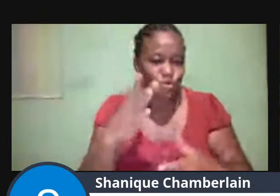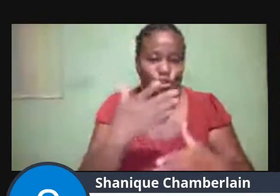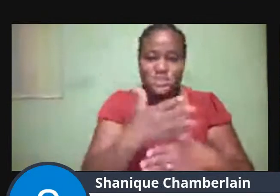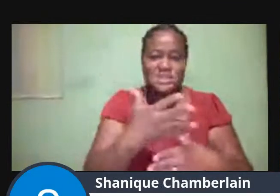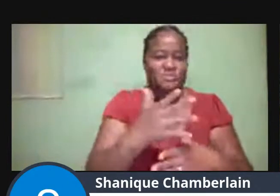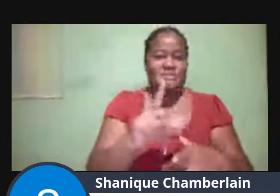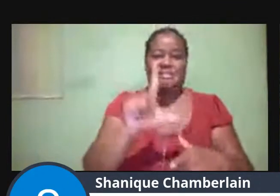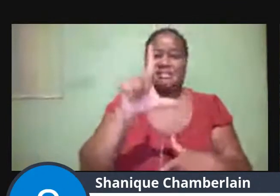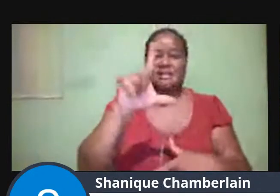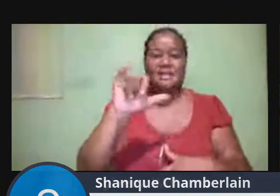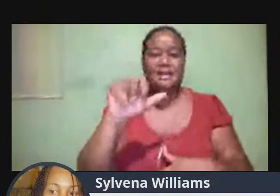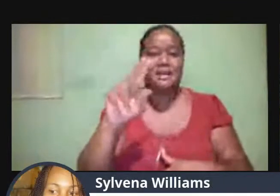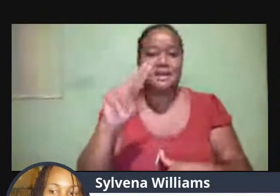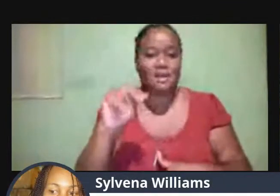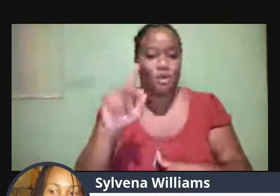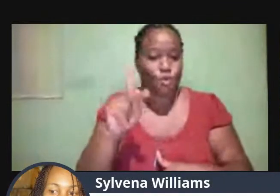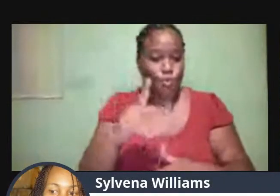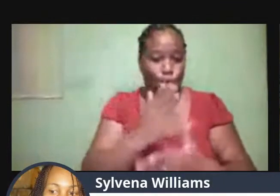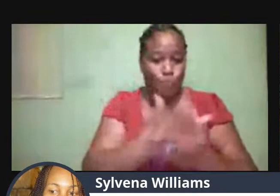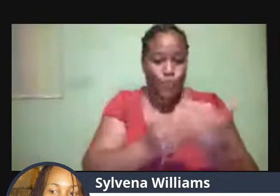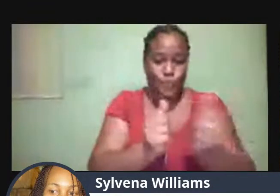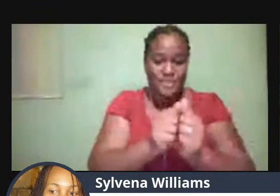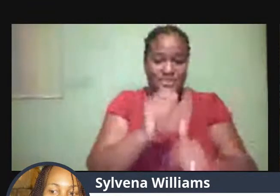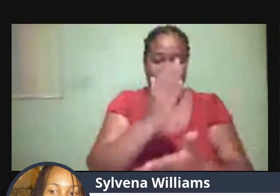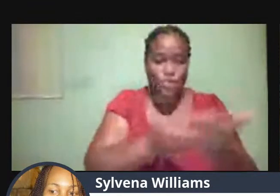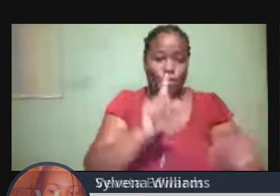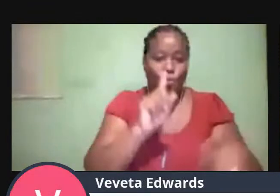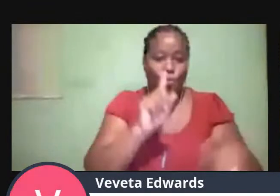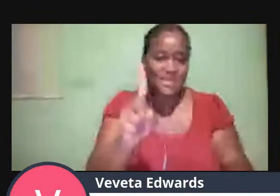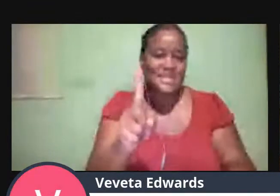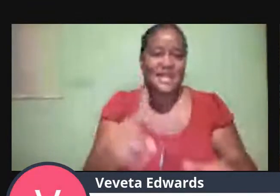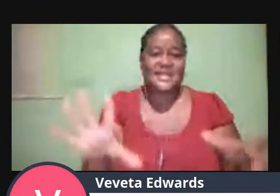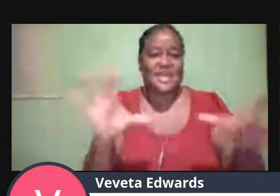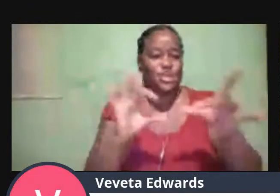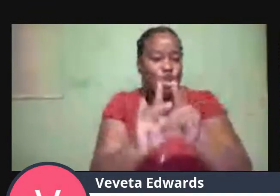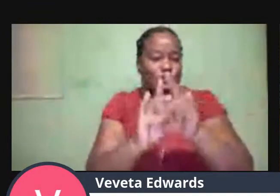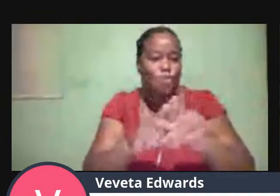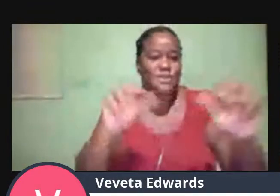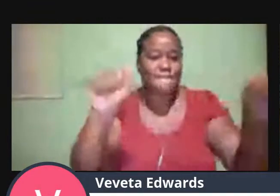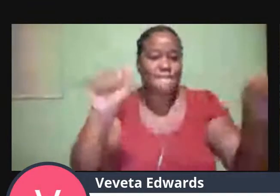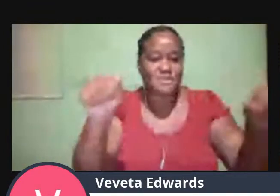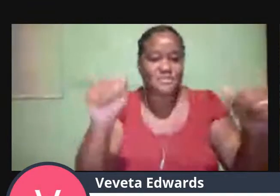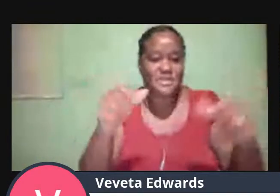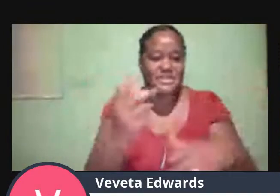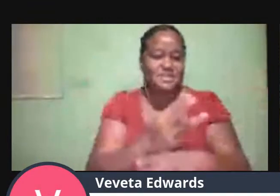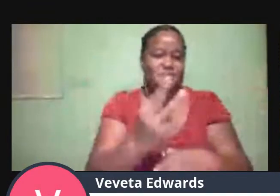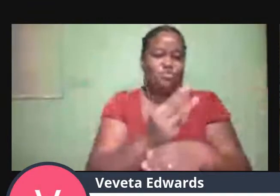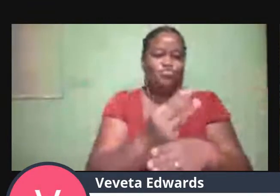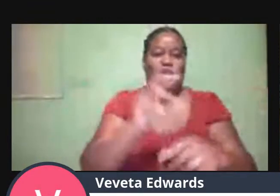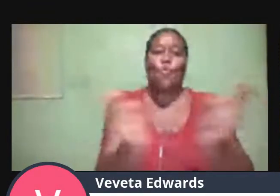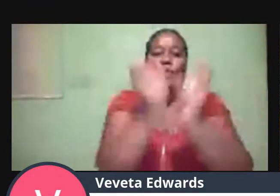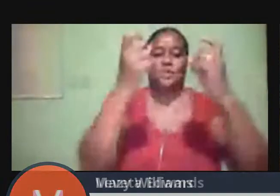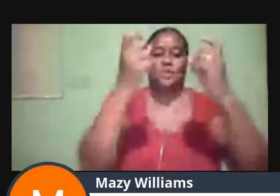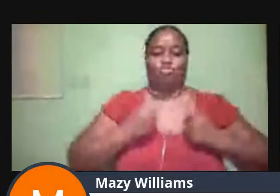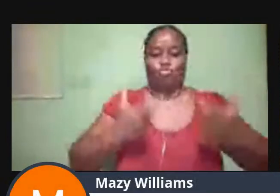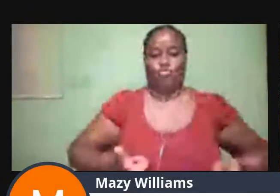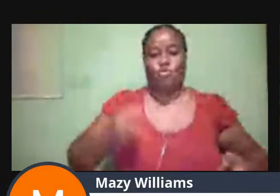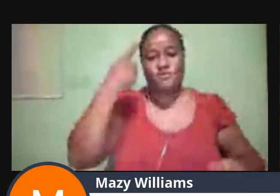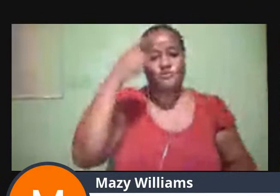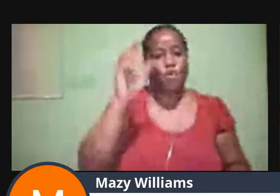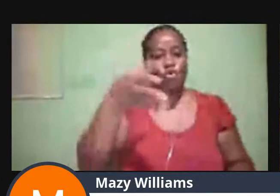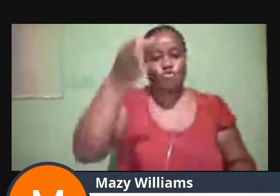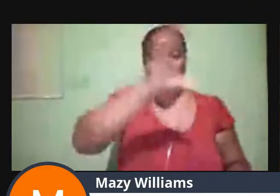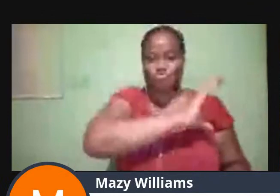they can join with the Possibilities Ministry in Winning Souls for Christ. God bless you all. Until tomorrow